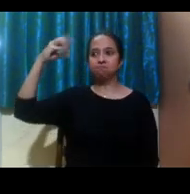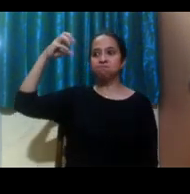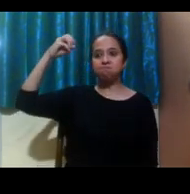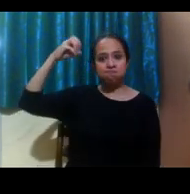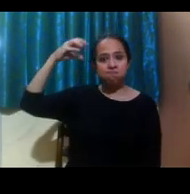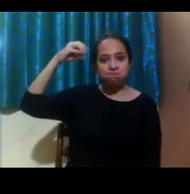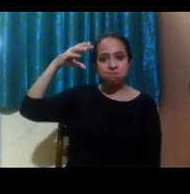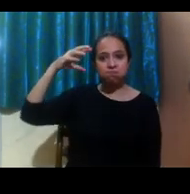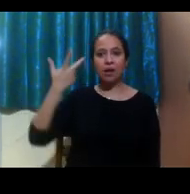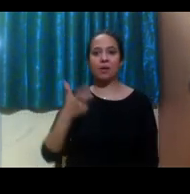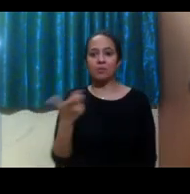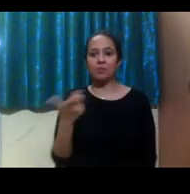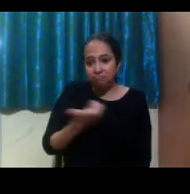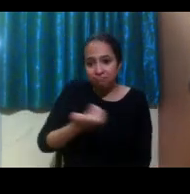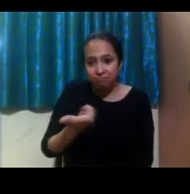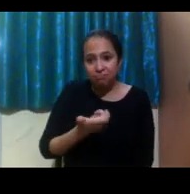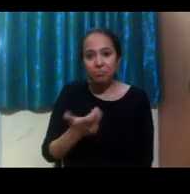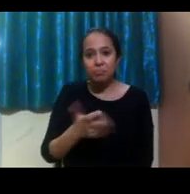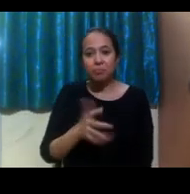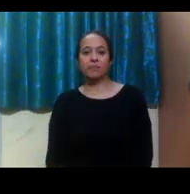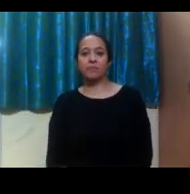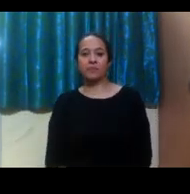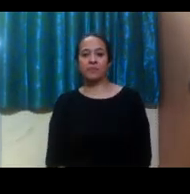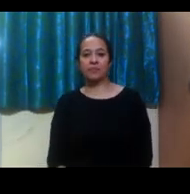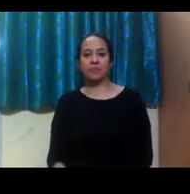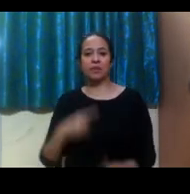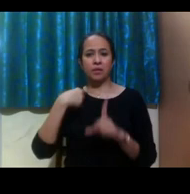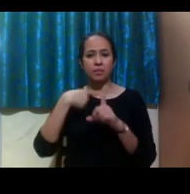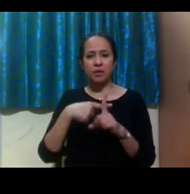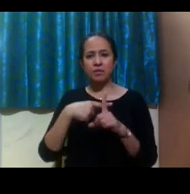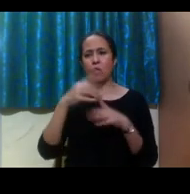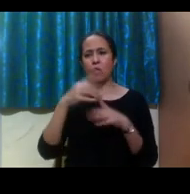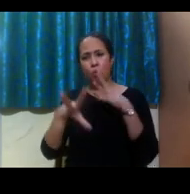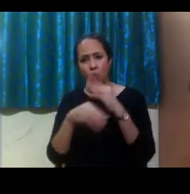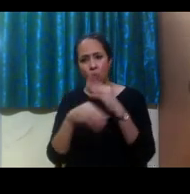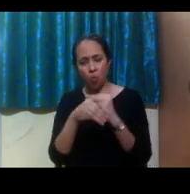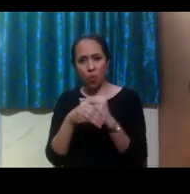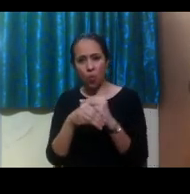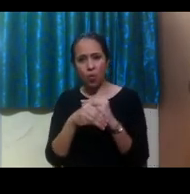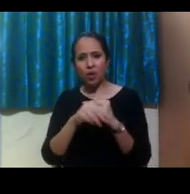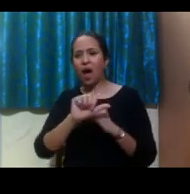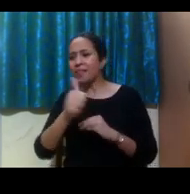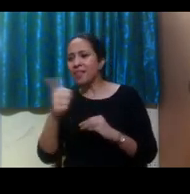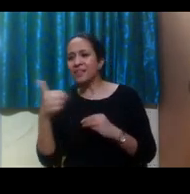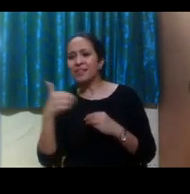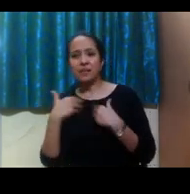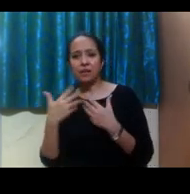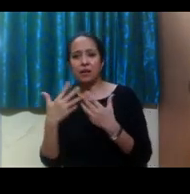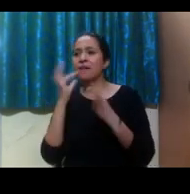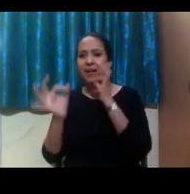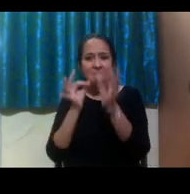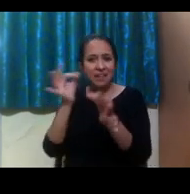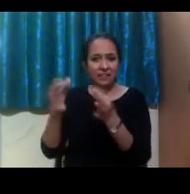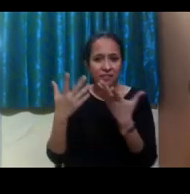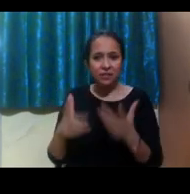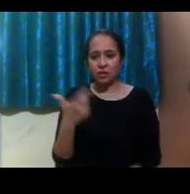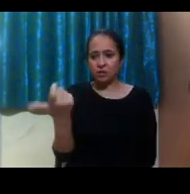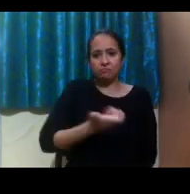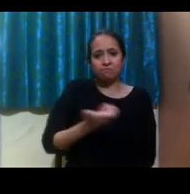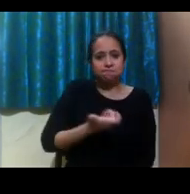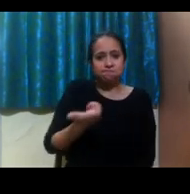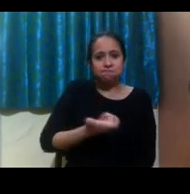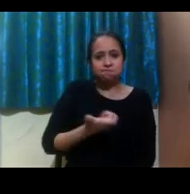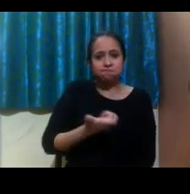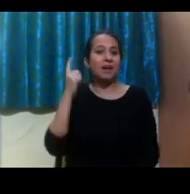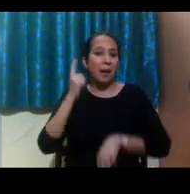think, yeah, yeah, I've requested for strobe alarm. And in addition to the other appliances that I've ordered, you know, like a vibrating alarm clock and